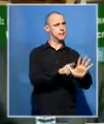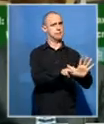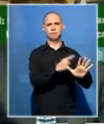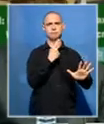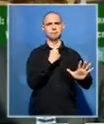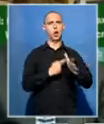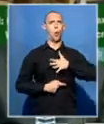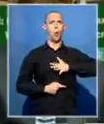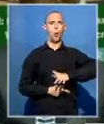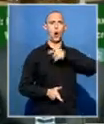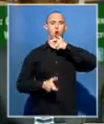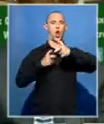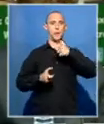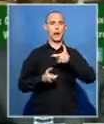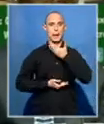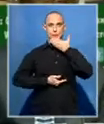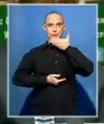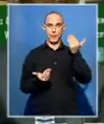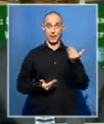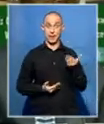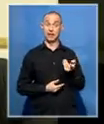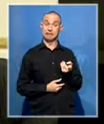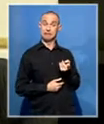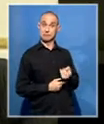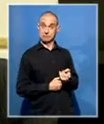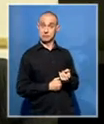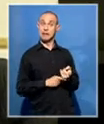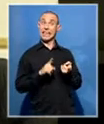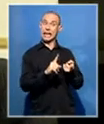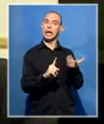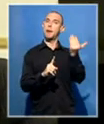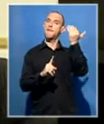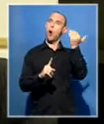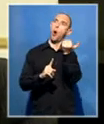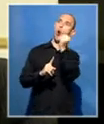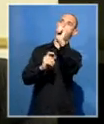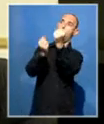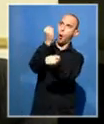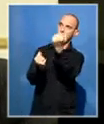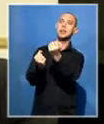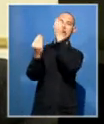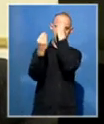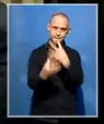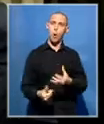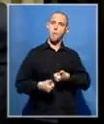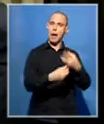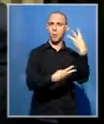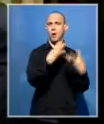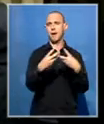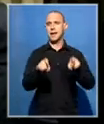The police minister had applied for leave to appeal the court ruling to reinstate him. Of Edzestimo, SABC News,